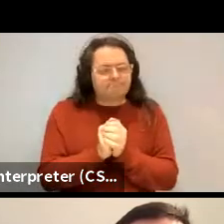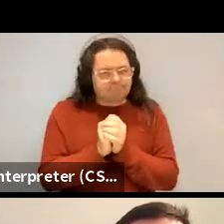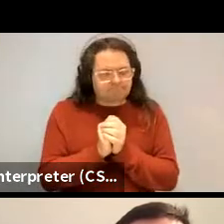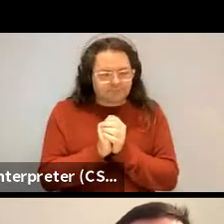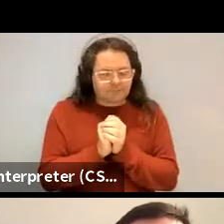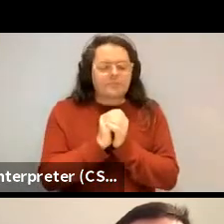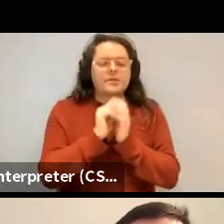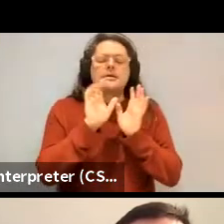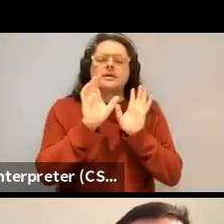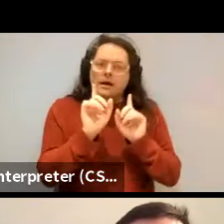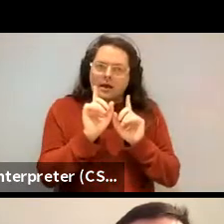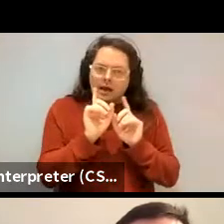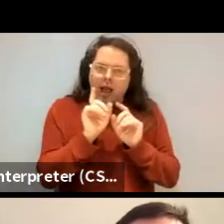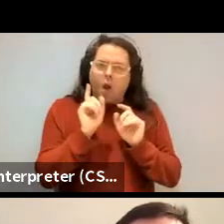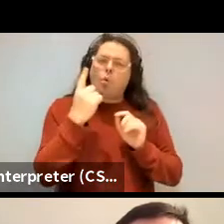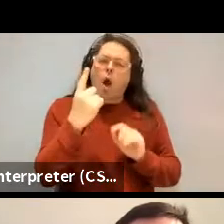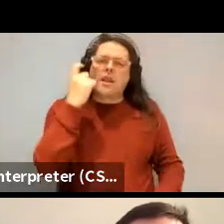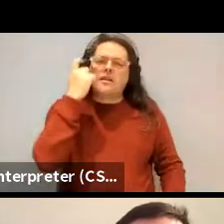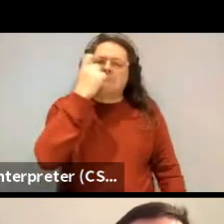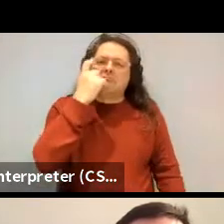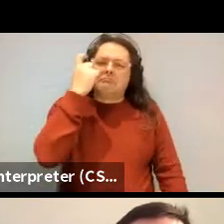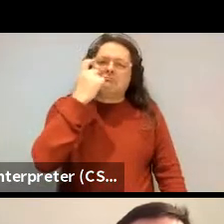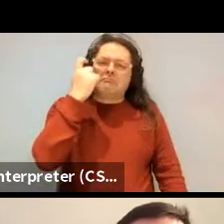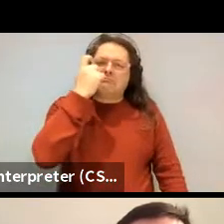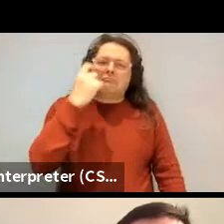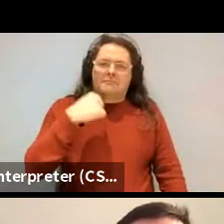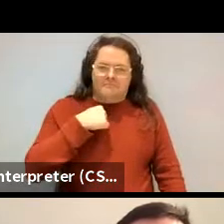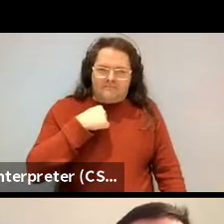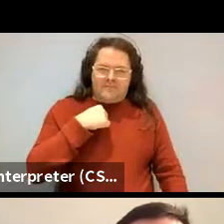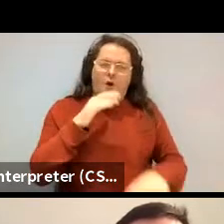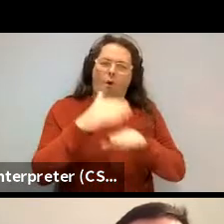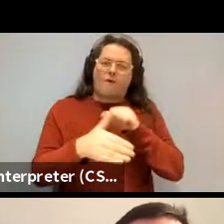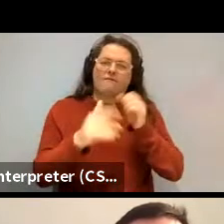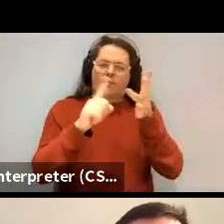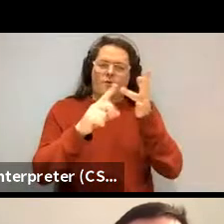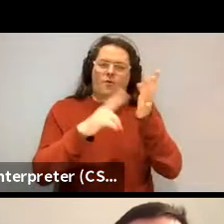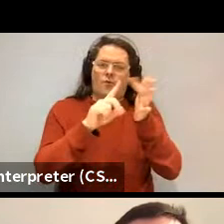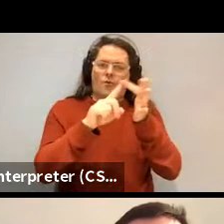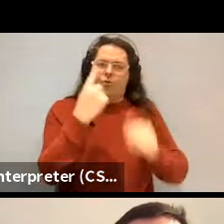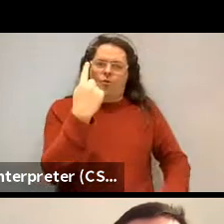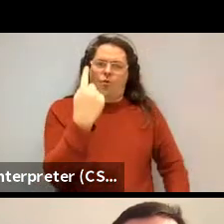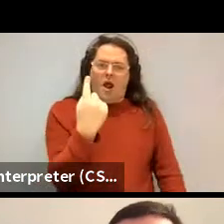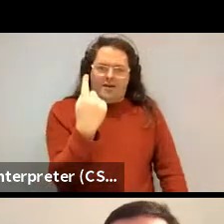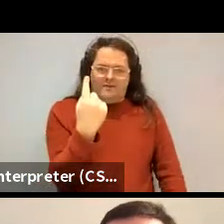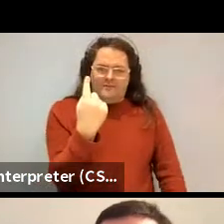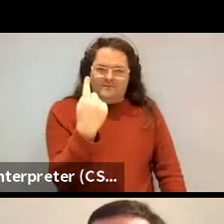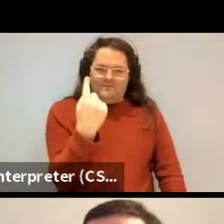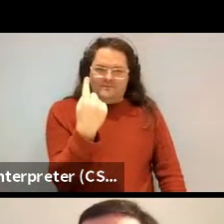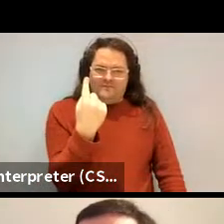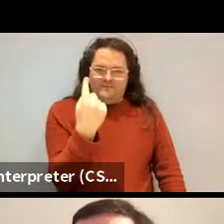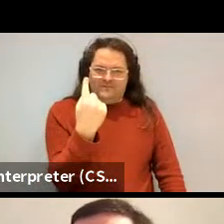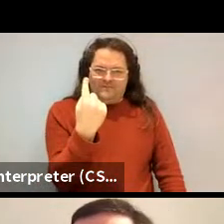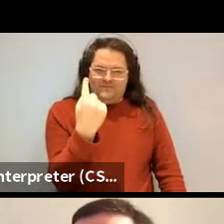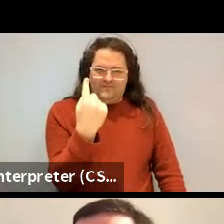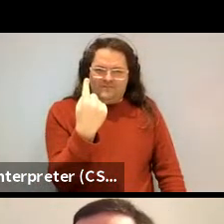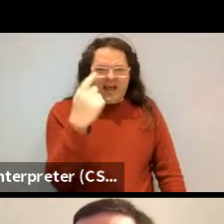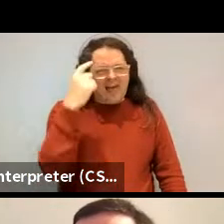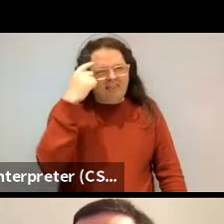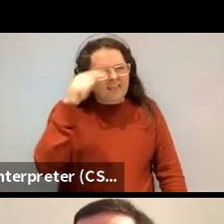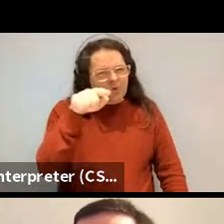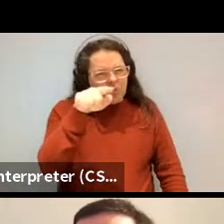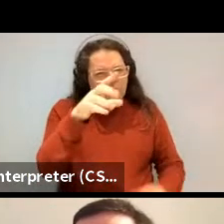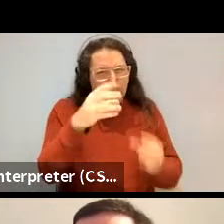I'm, I'm, I'm puzzling over the one case. Okay. So you're neat. Follow up with, I guess, Laura.